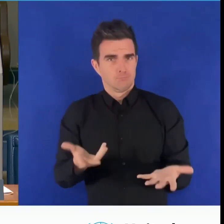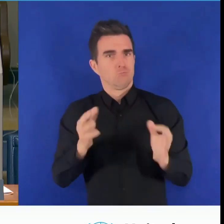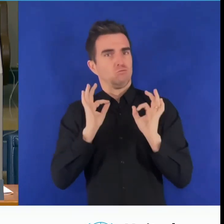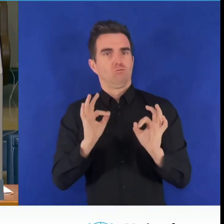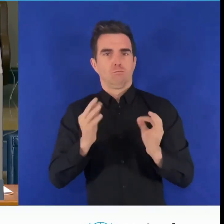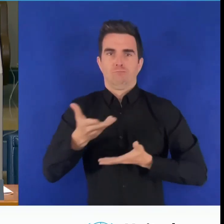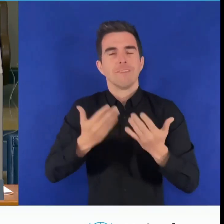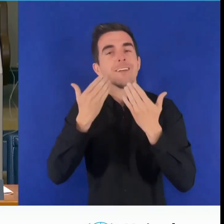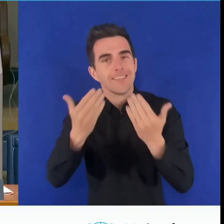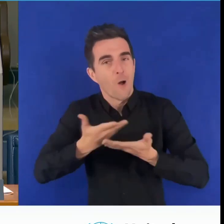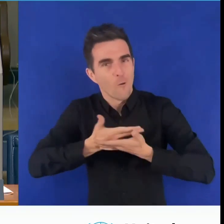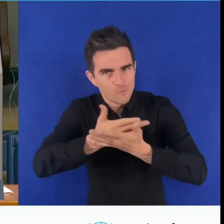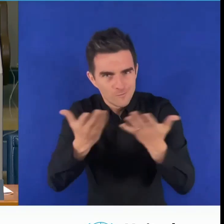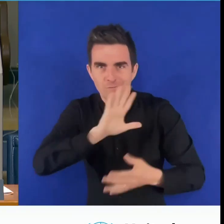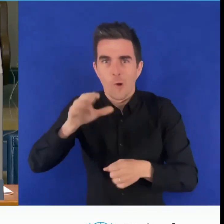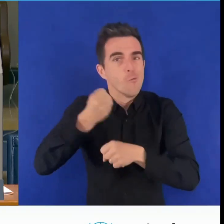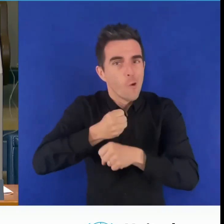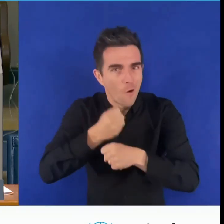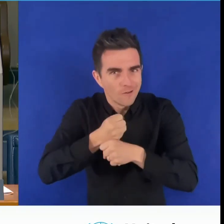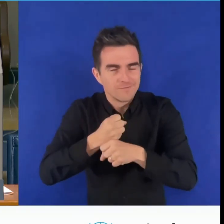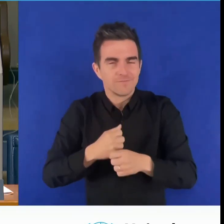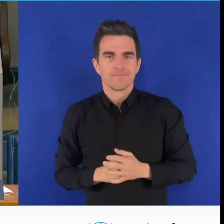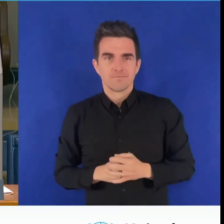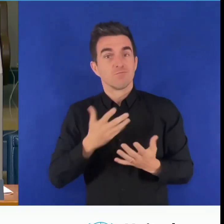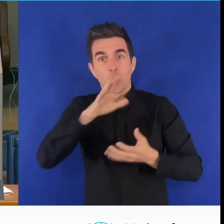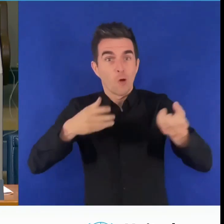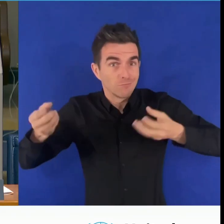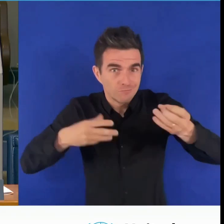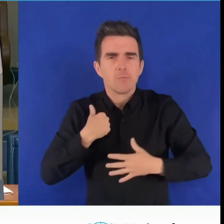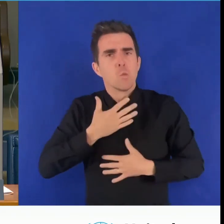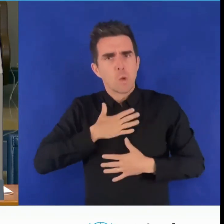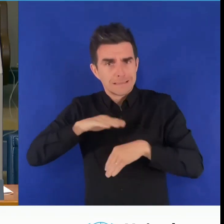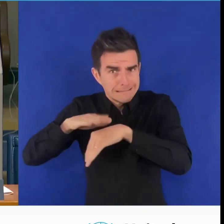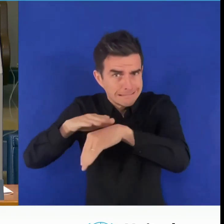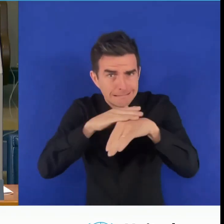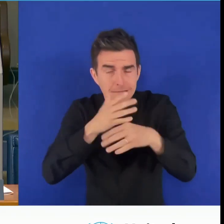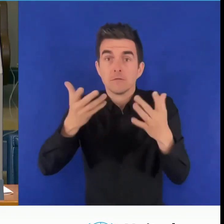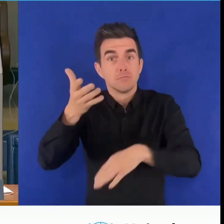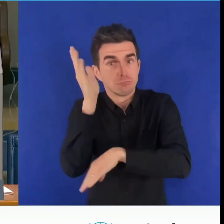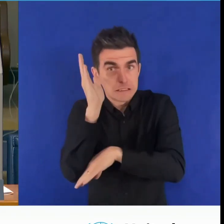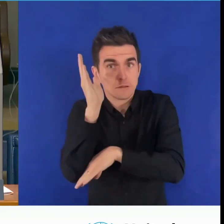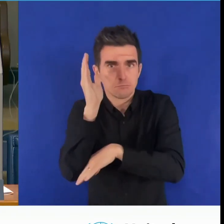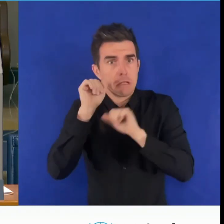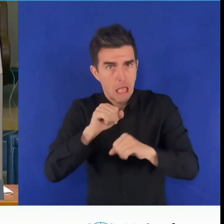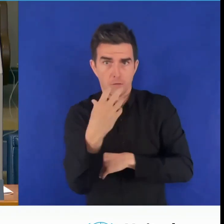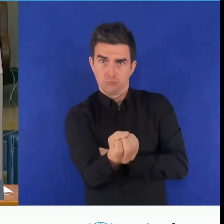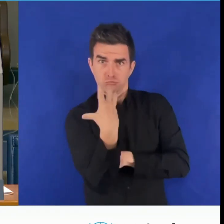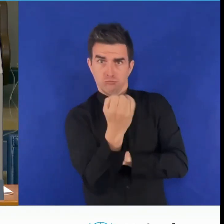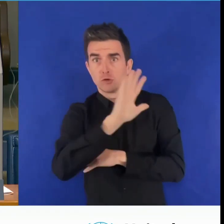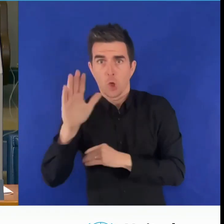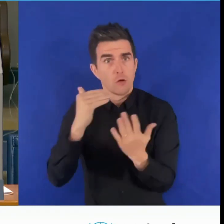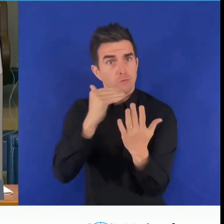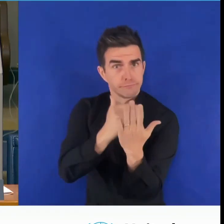would also like to remind all speakers to consider sending their statements to e-statements at UN.org for posting in the UN Journal no